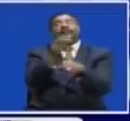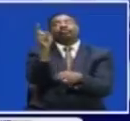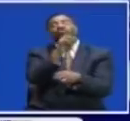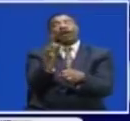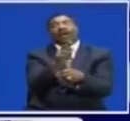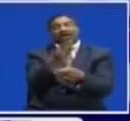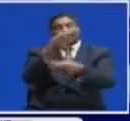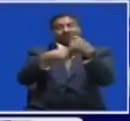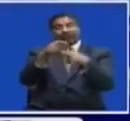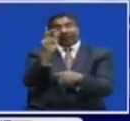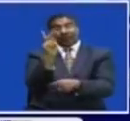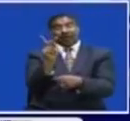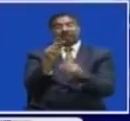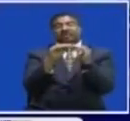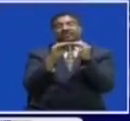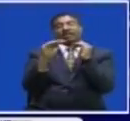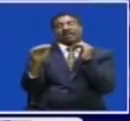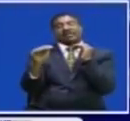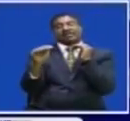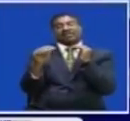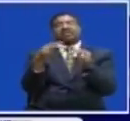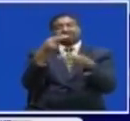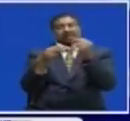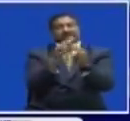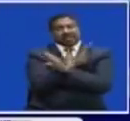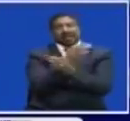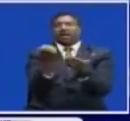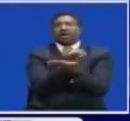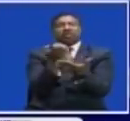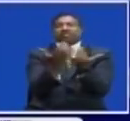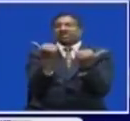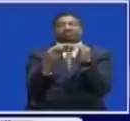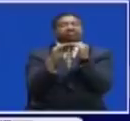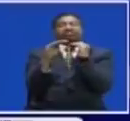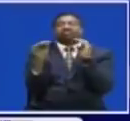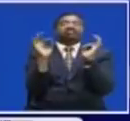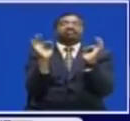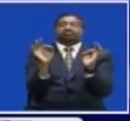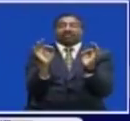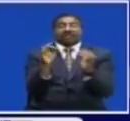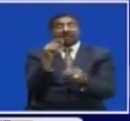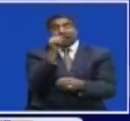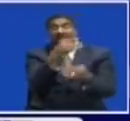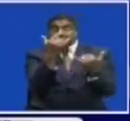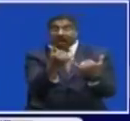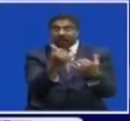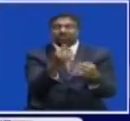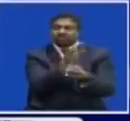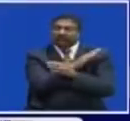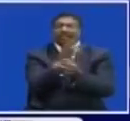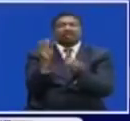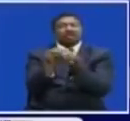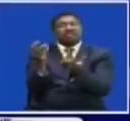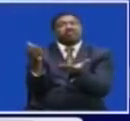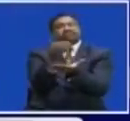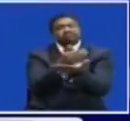rate Mrs. Monakato has also described the country's economy as stable And Mrs. Monakato says the country is now collecting